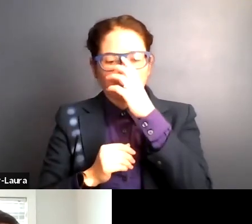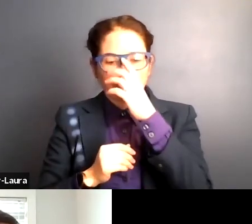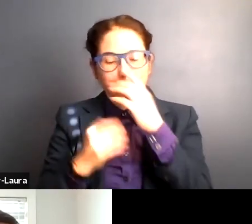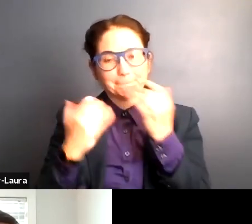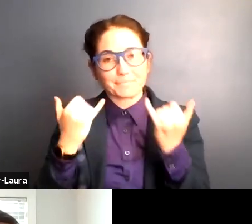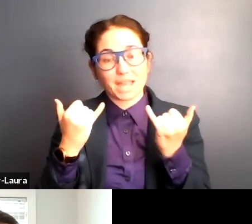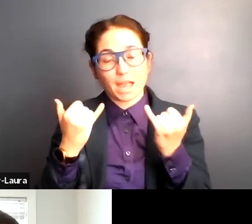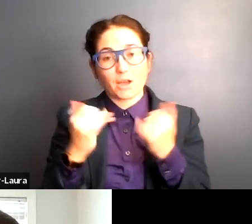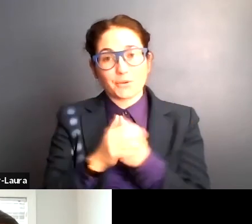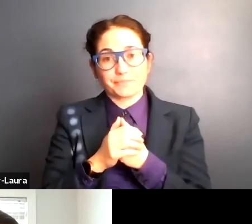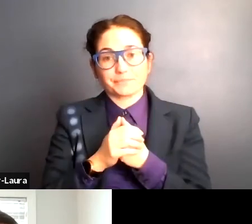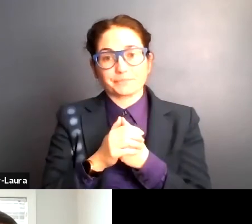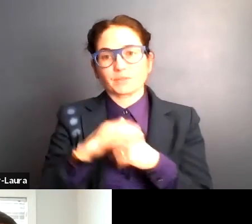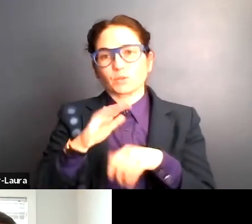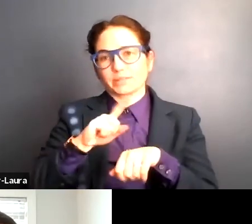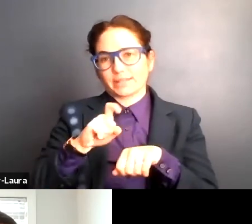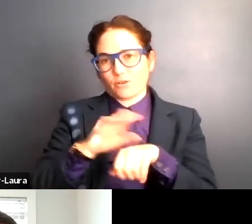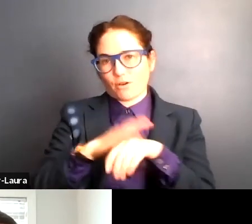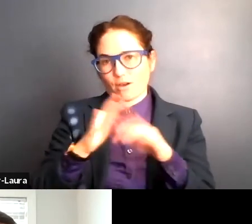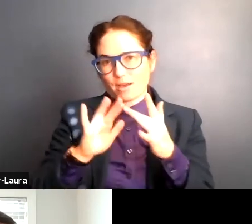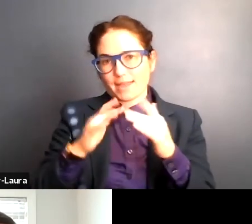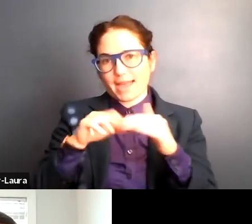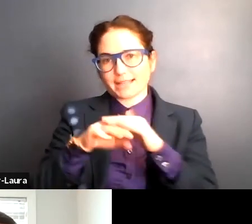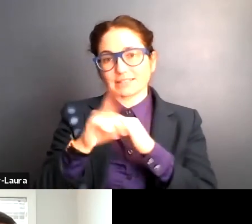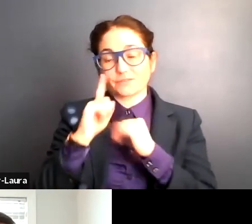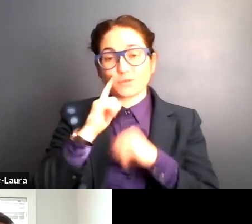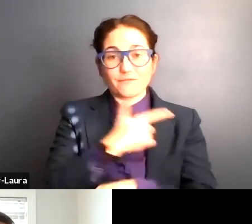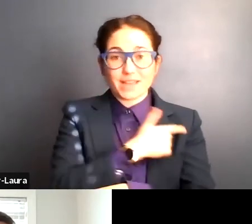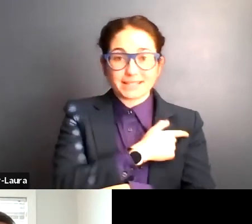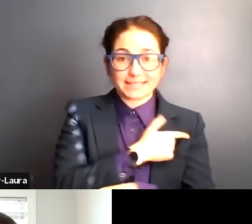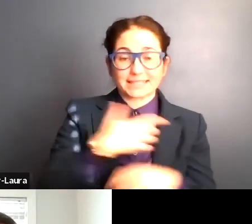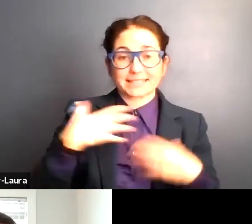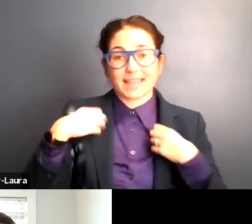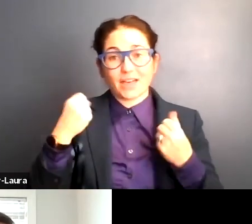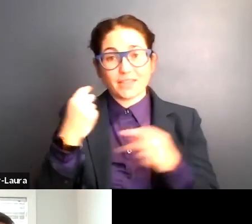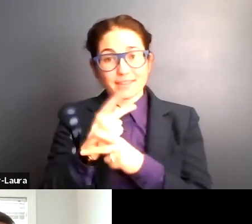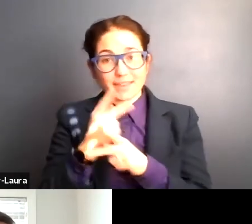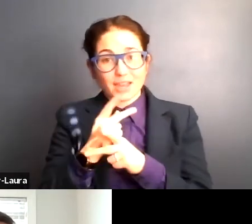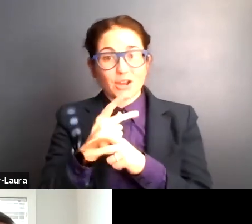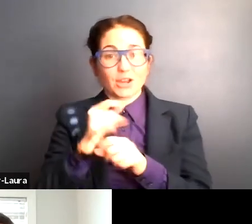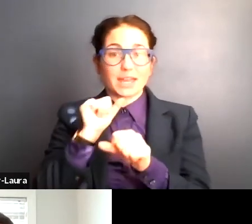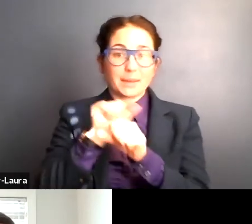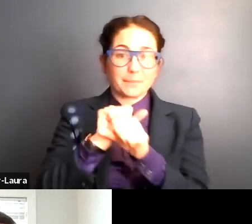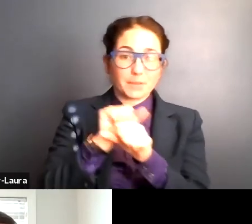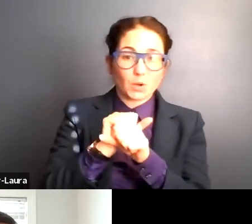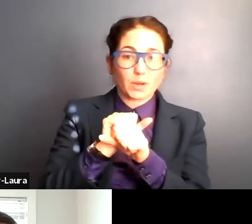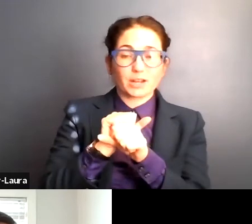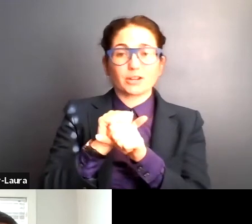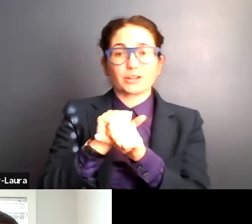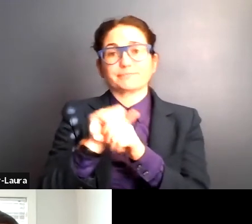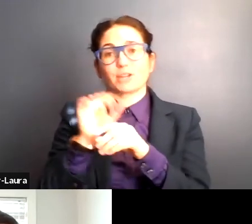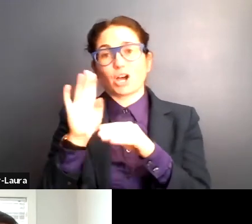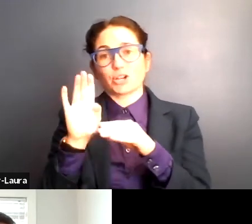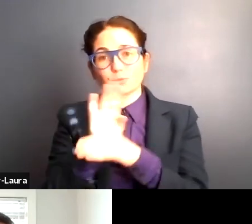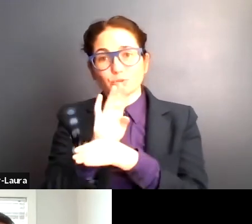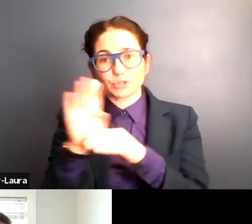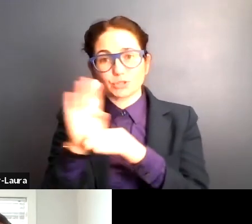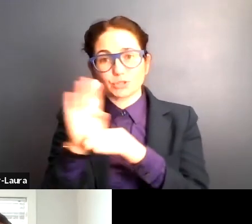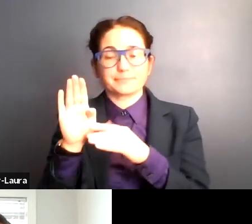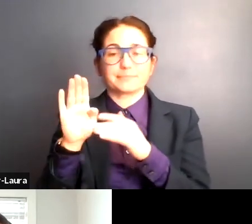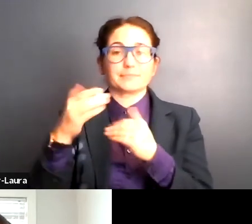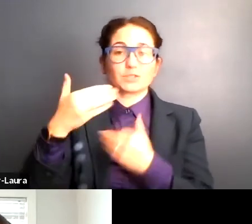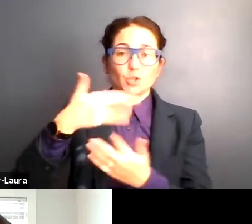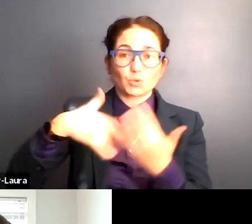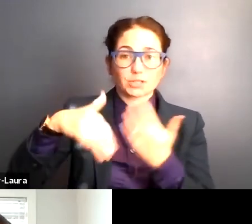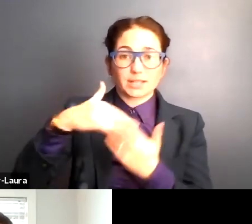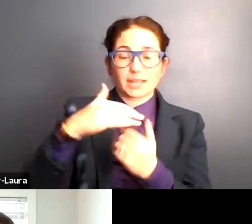need is online access for vaccine services, healthcare, employment, entrepreneurship, socialization. And